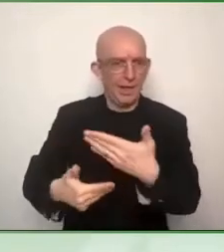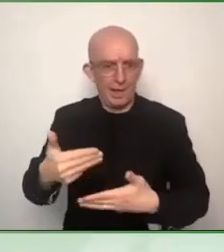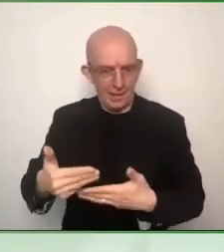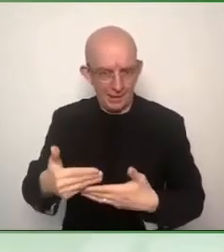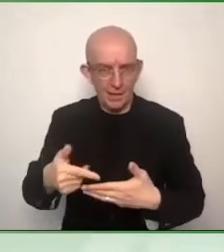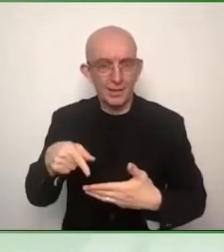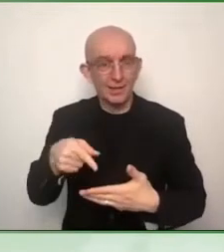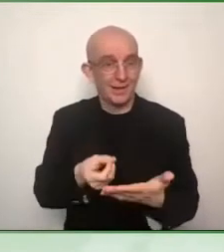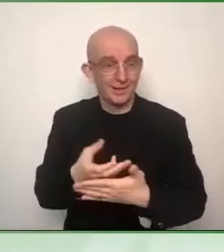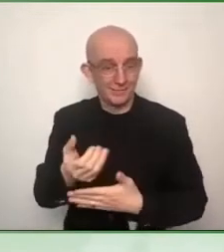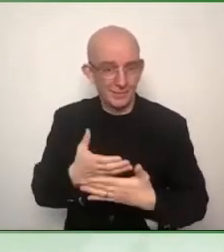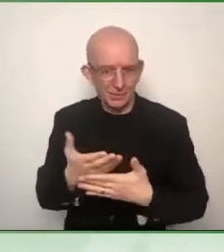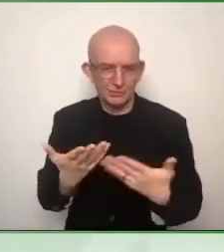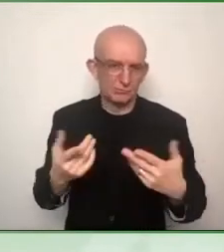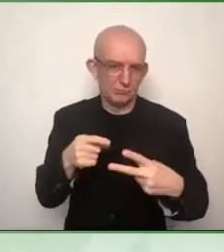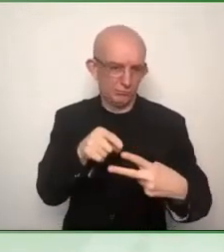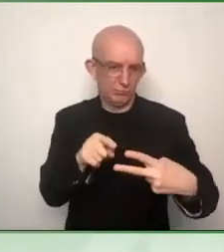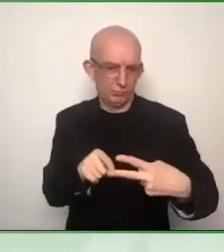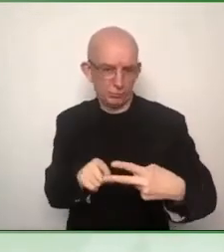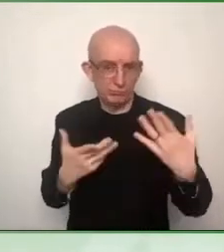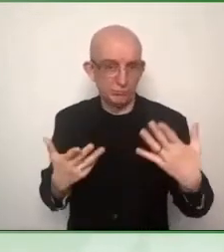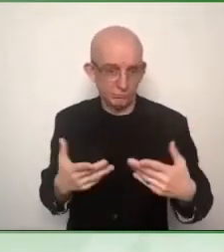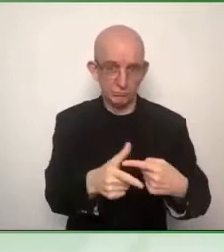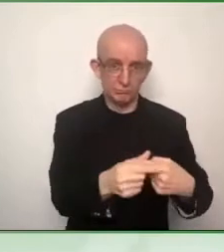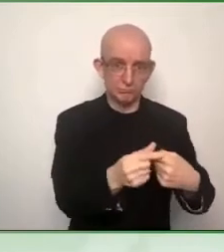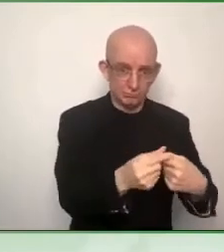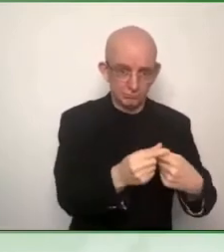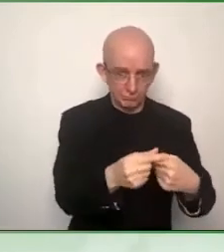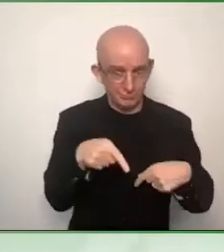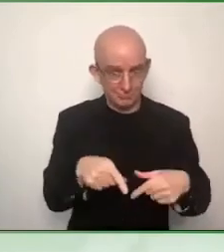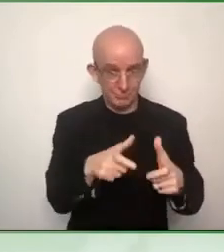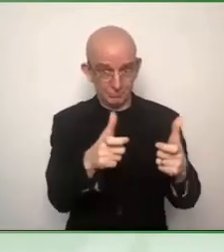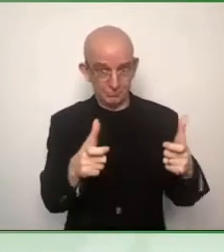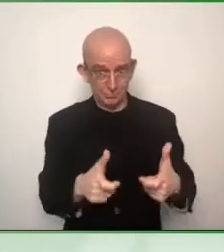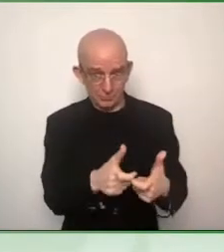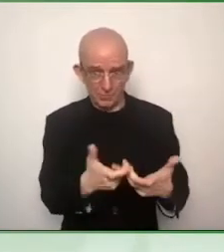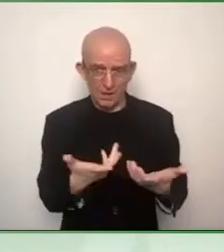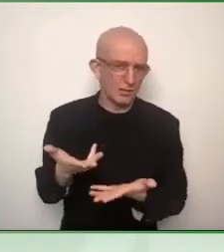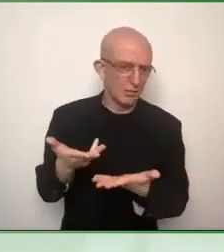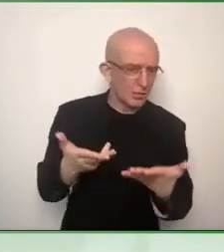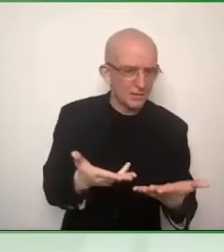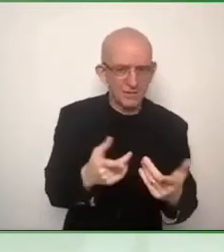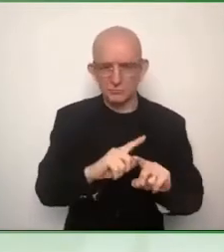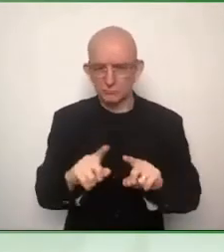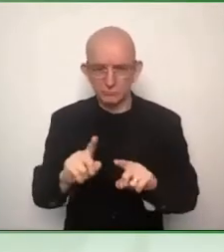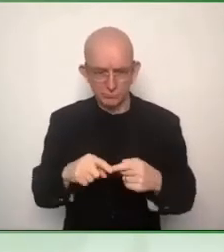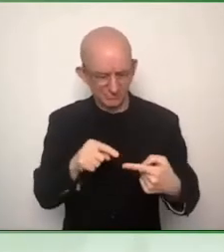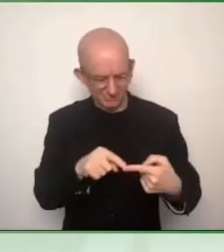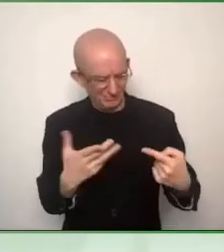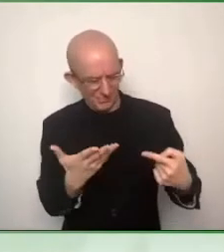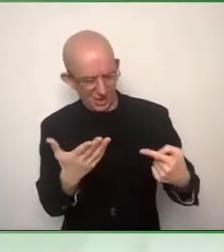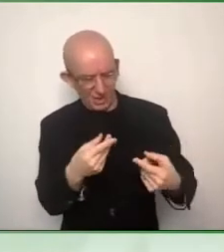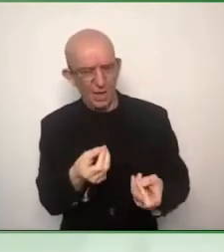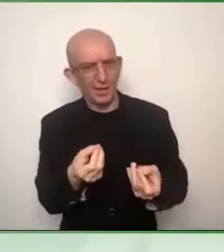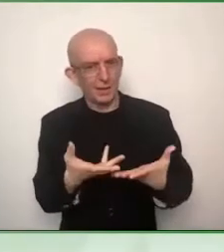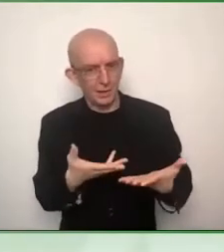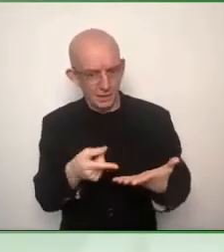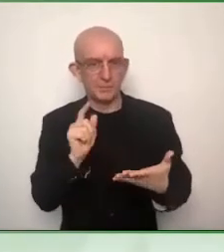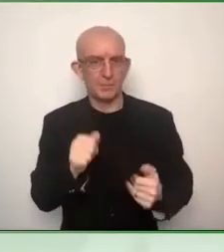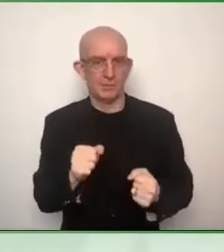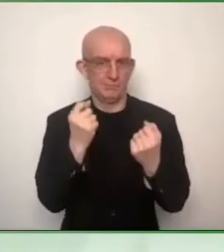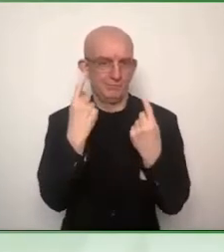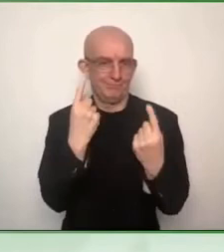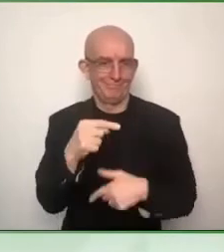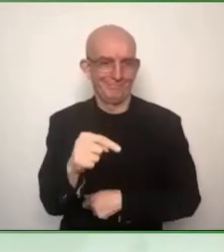accessibility characteristics of those. It is not a book. It is not because